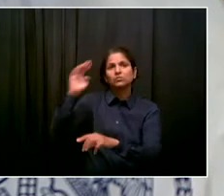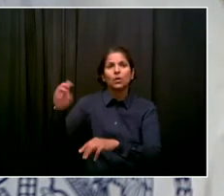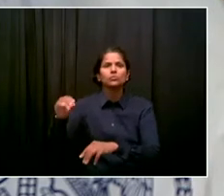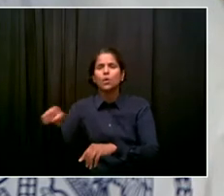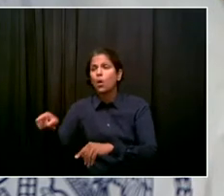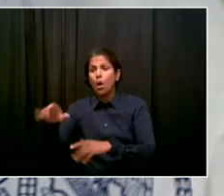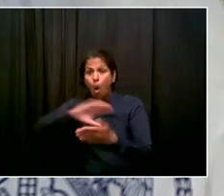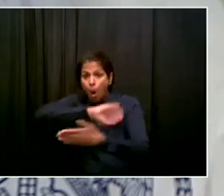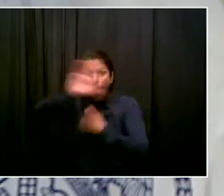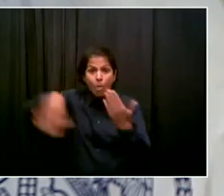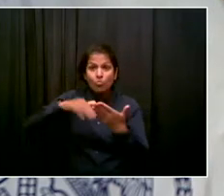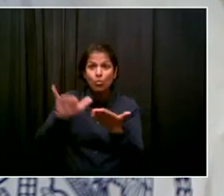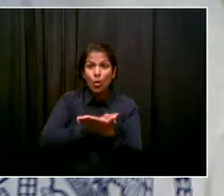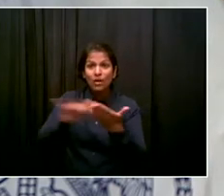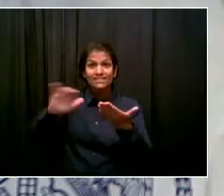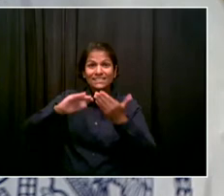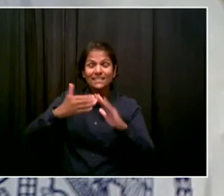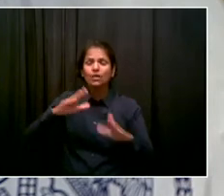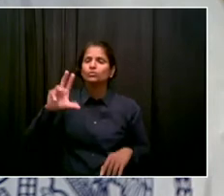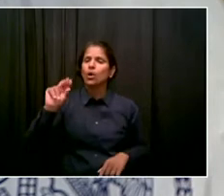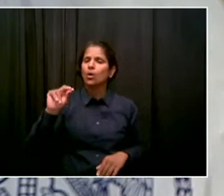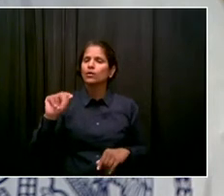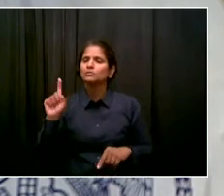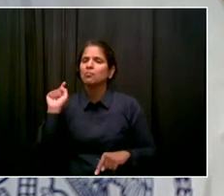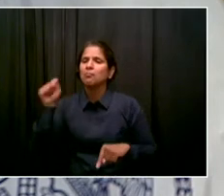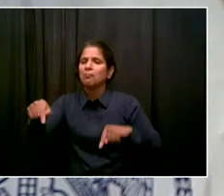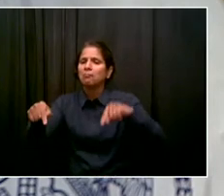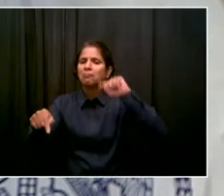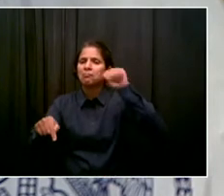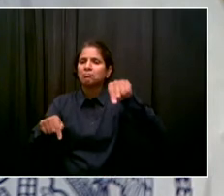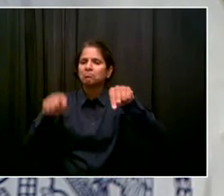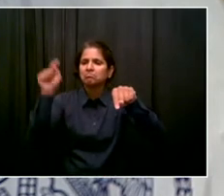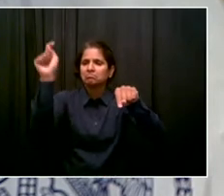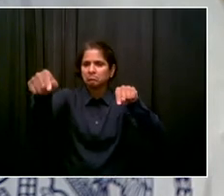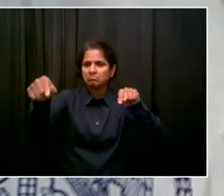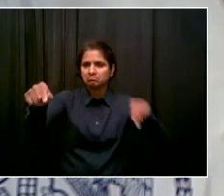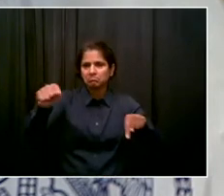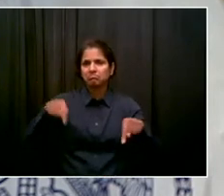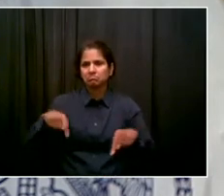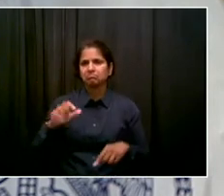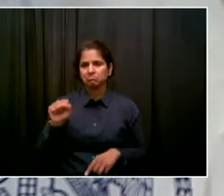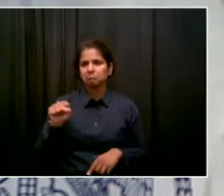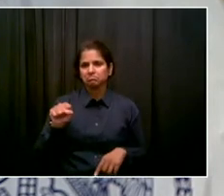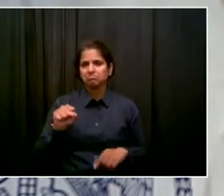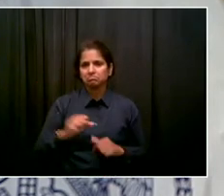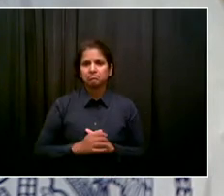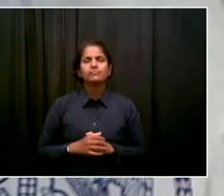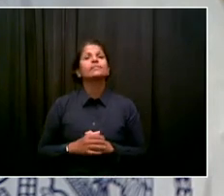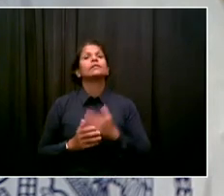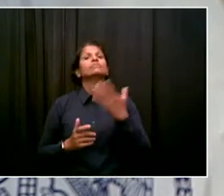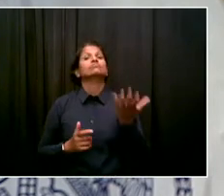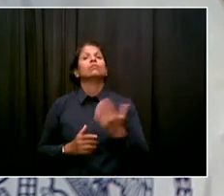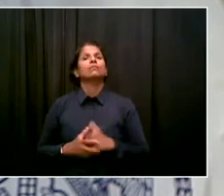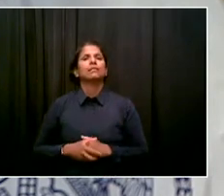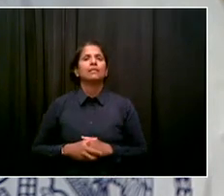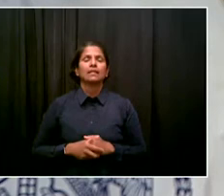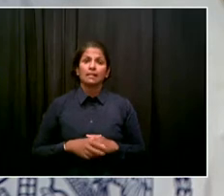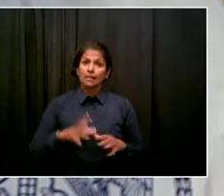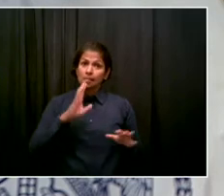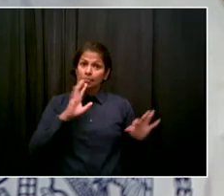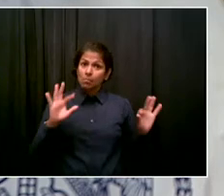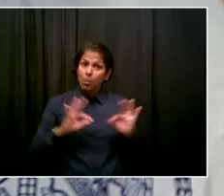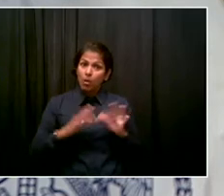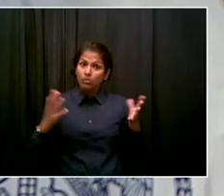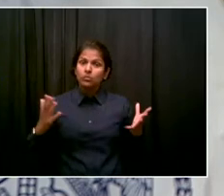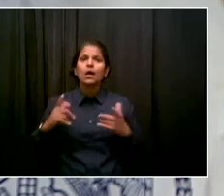carefully, sparingly. In all situations, we understand the importance of dialogue, and particularly having our community affairs officers up